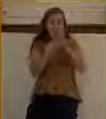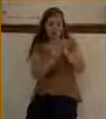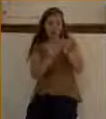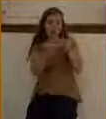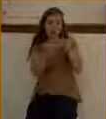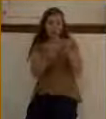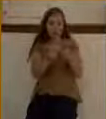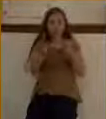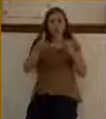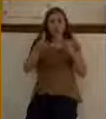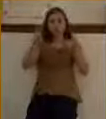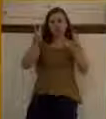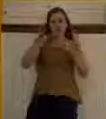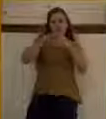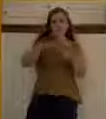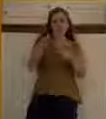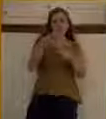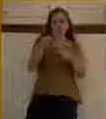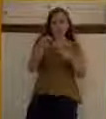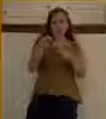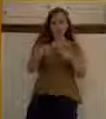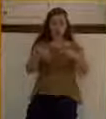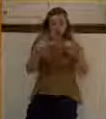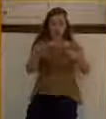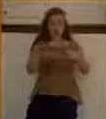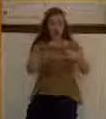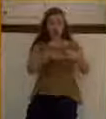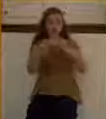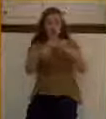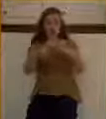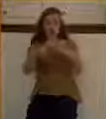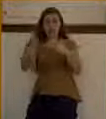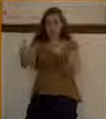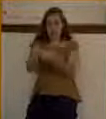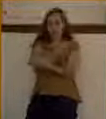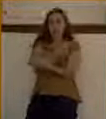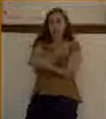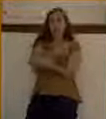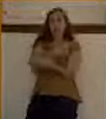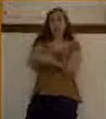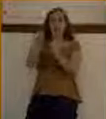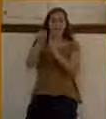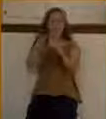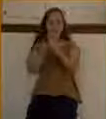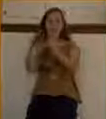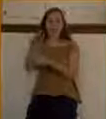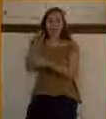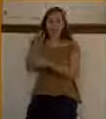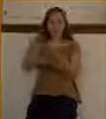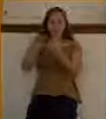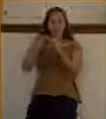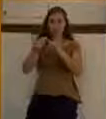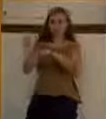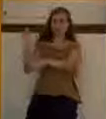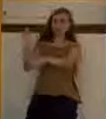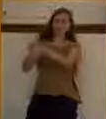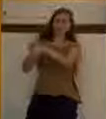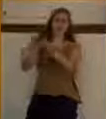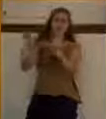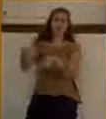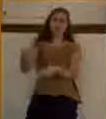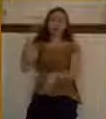And there is where he met up with blind Bartimaeus. Let me tell you something about this New Testament Jericho. This was a beautiful spot.